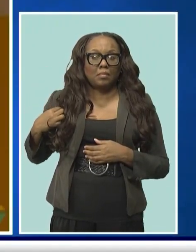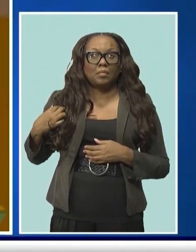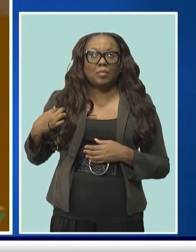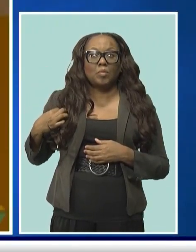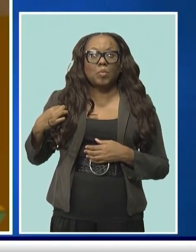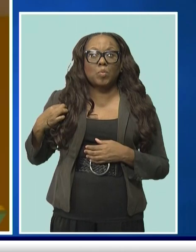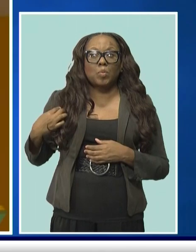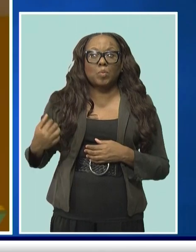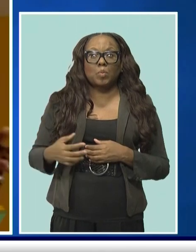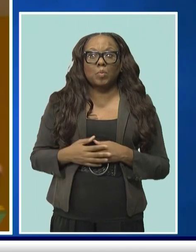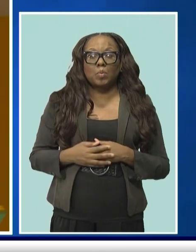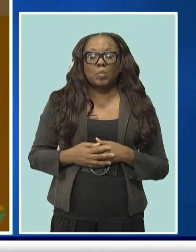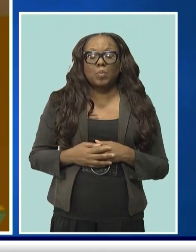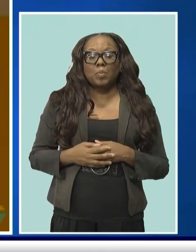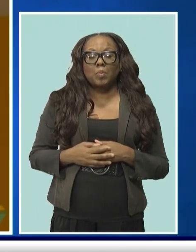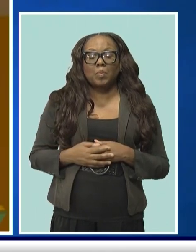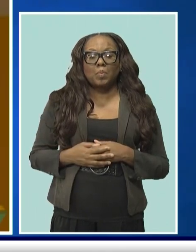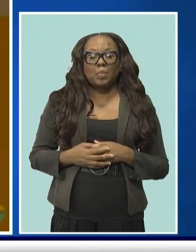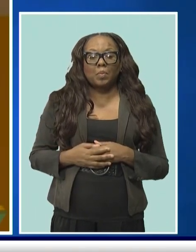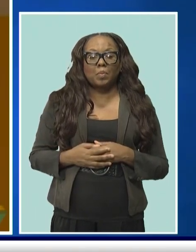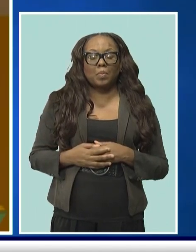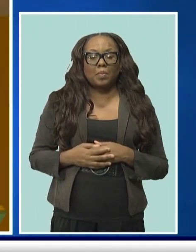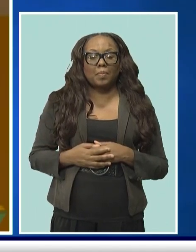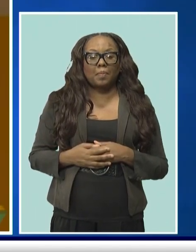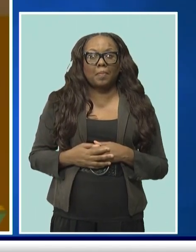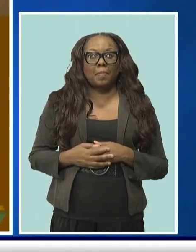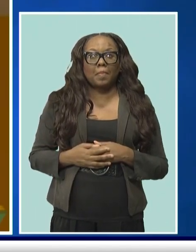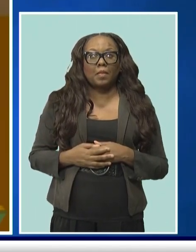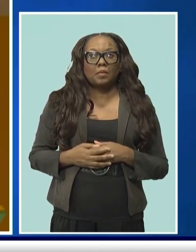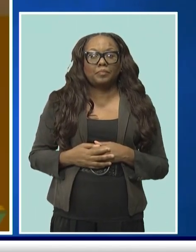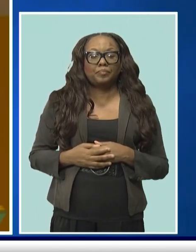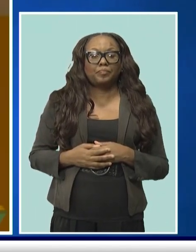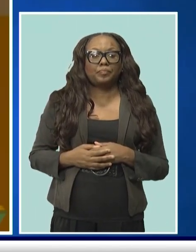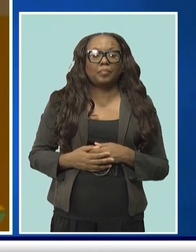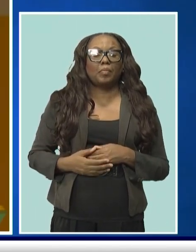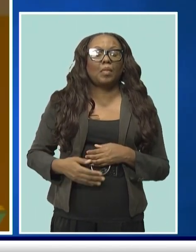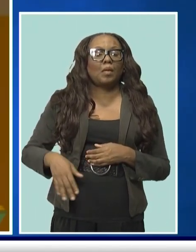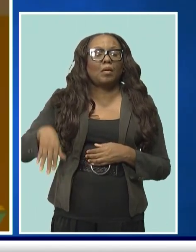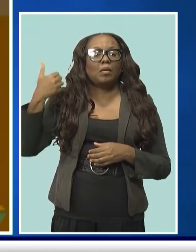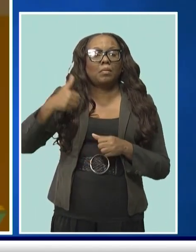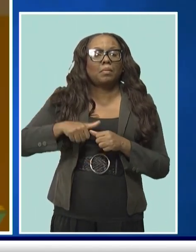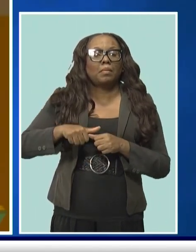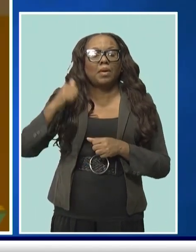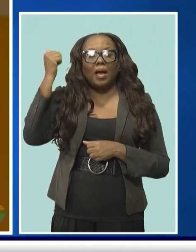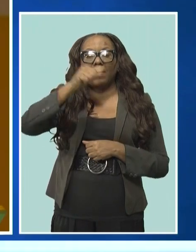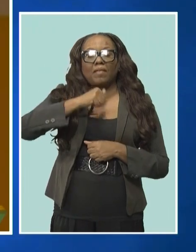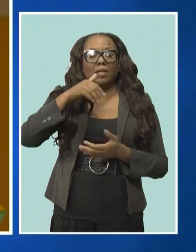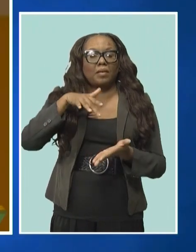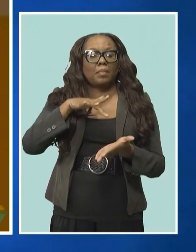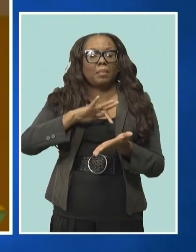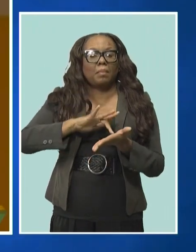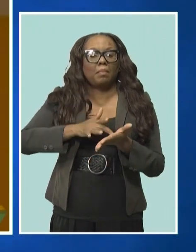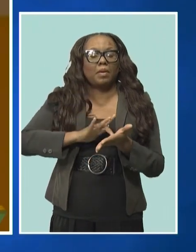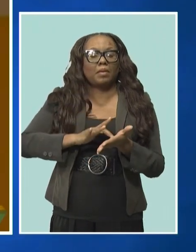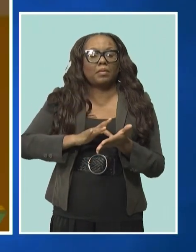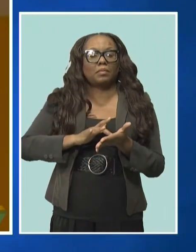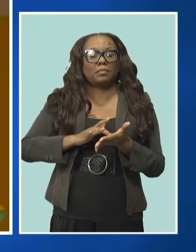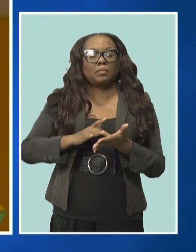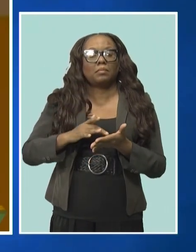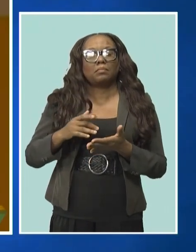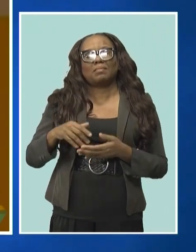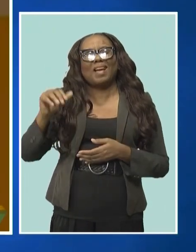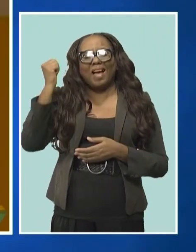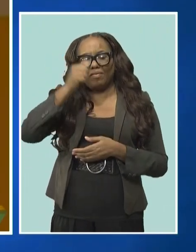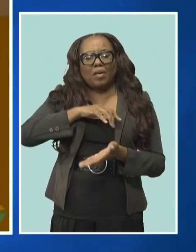as it did in the area of the African medical supplies platform, continue where pooled